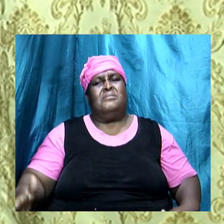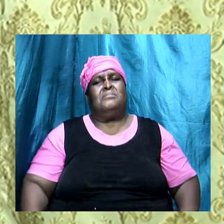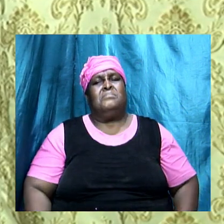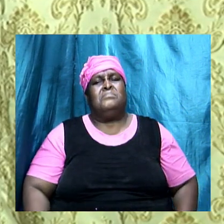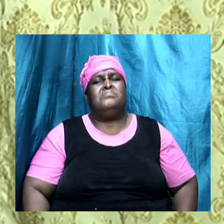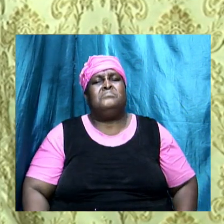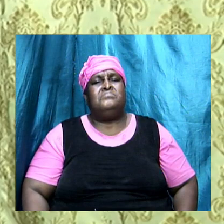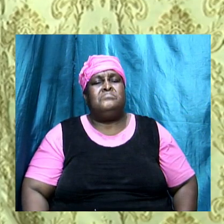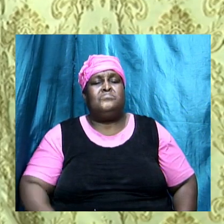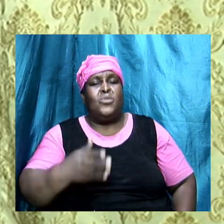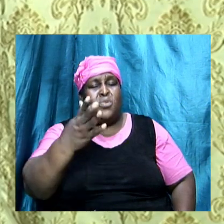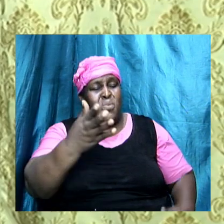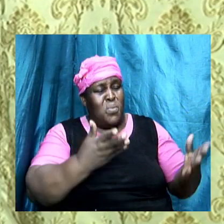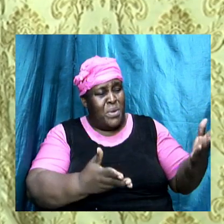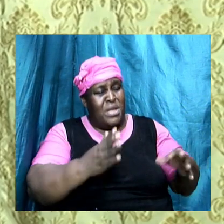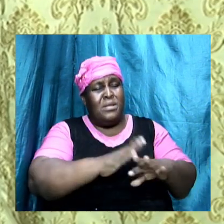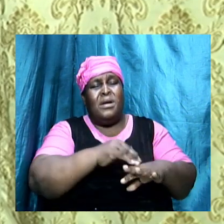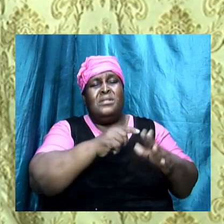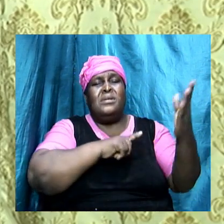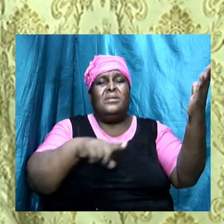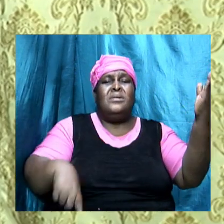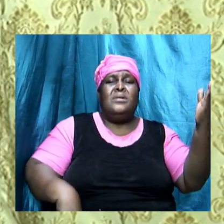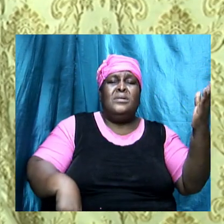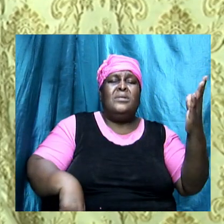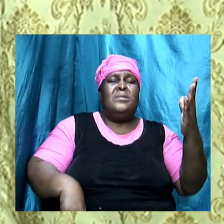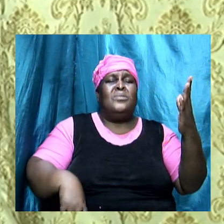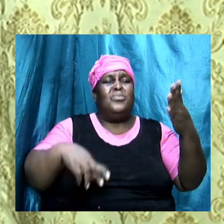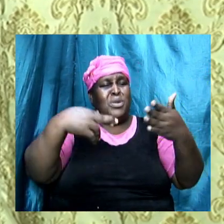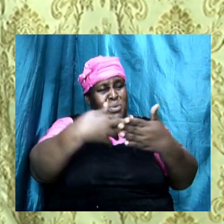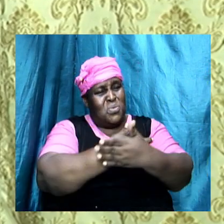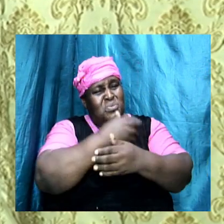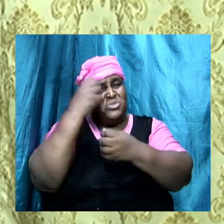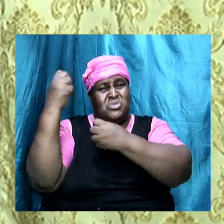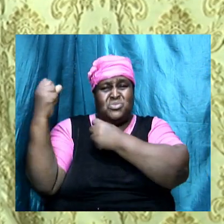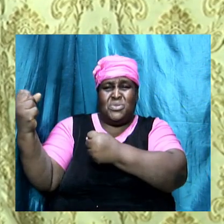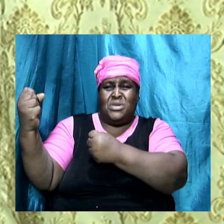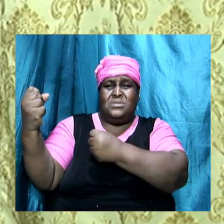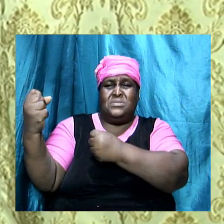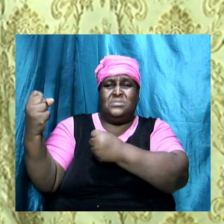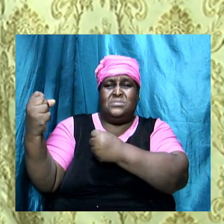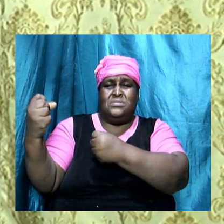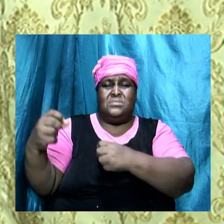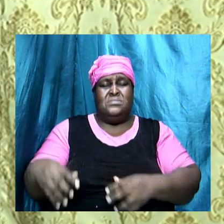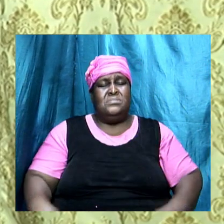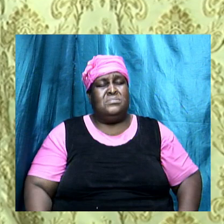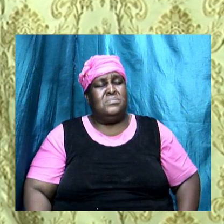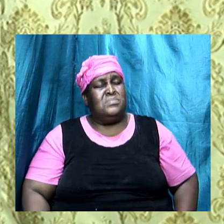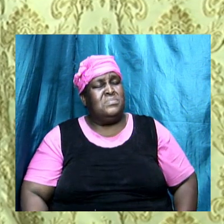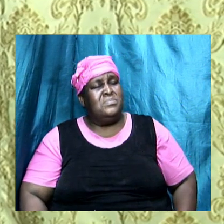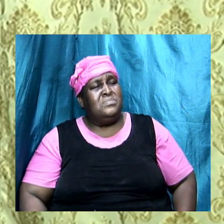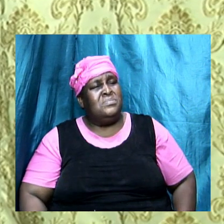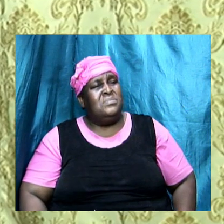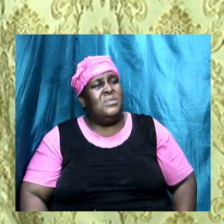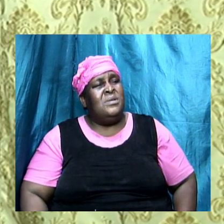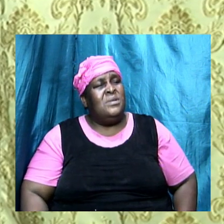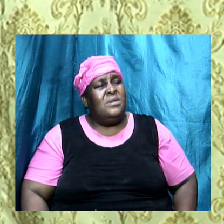they that wait upon the Lord shall renew their strength hallelujah